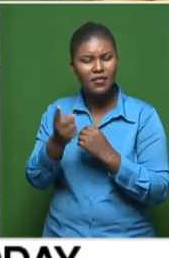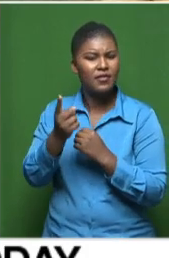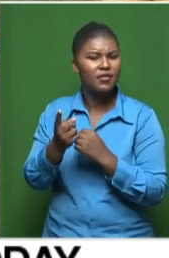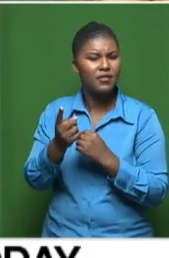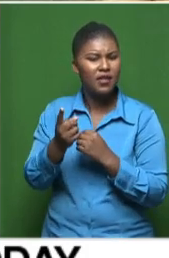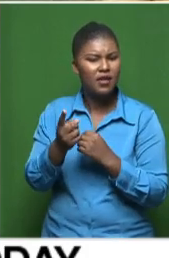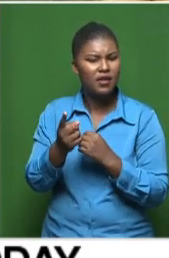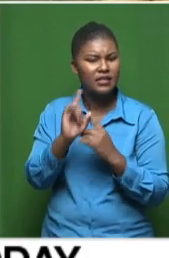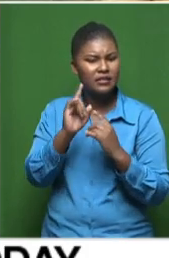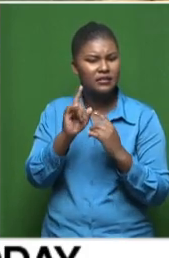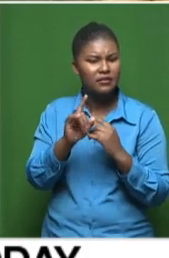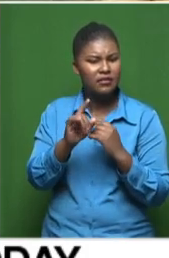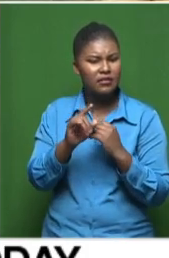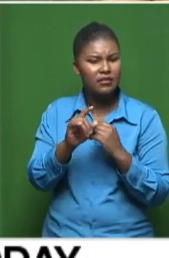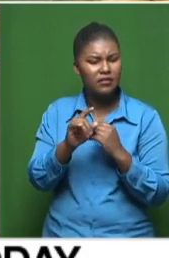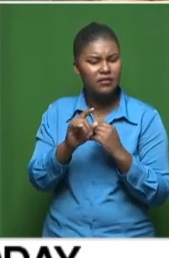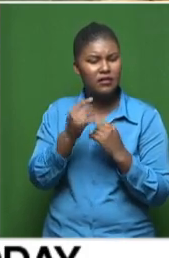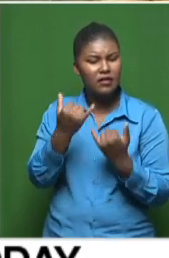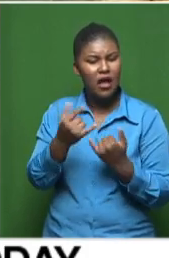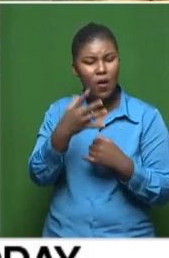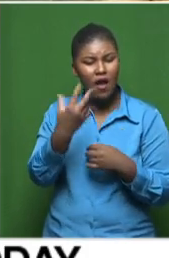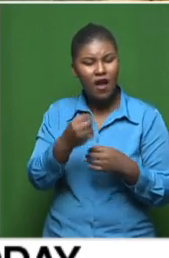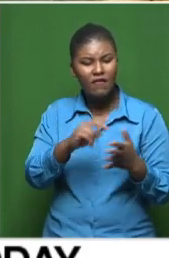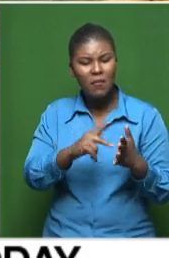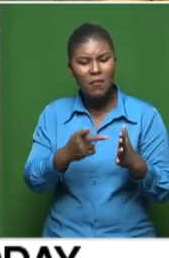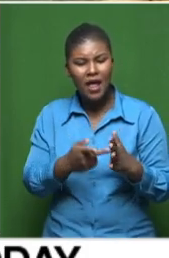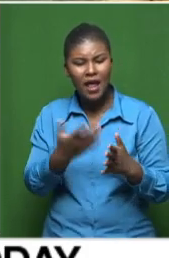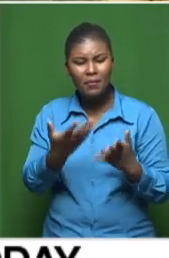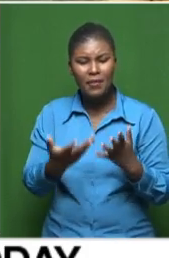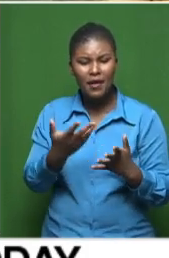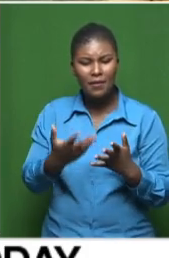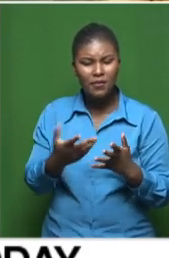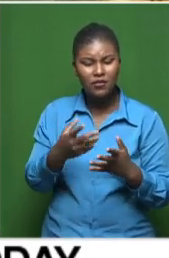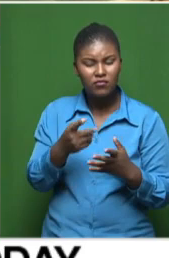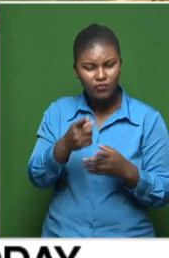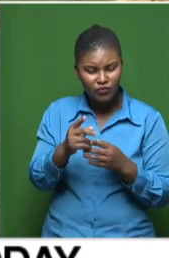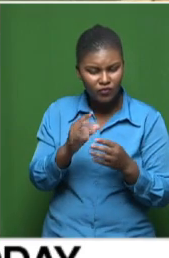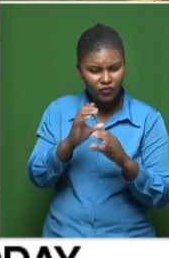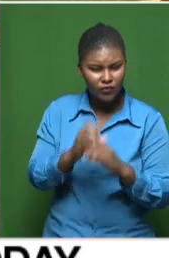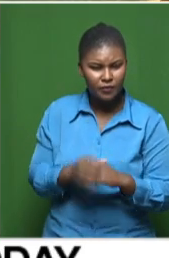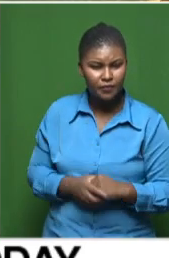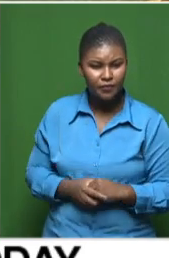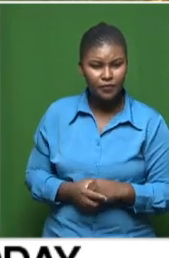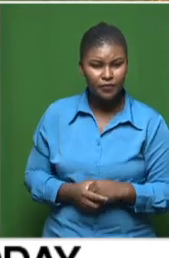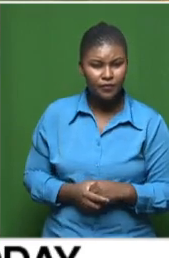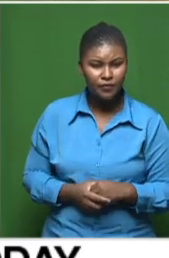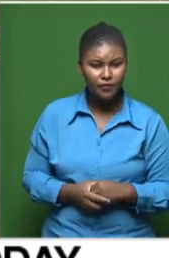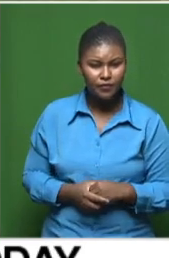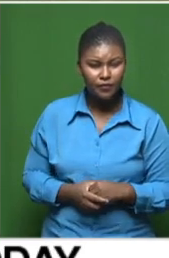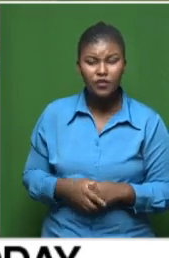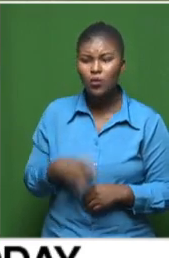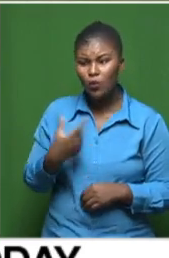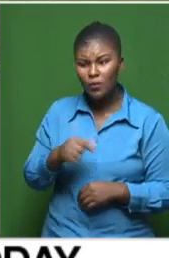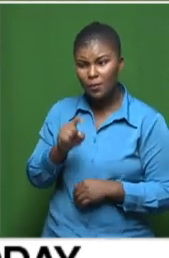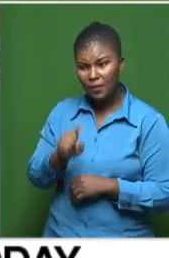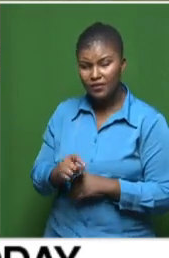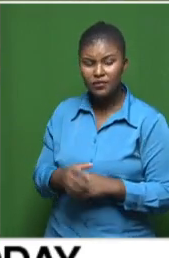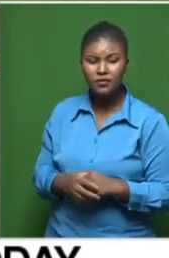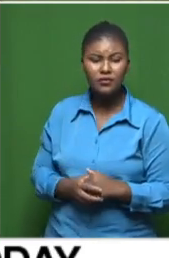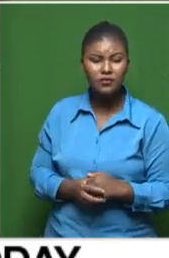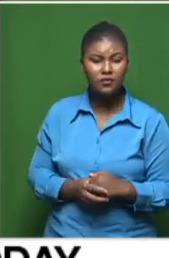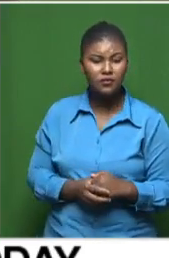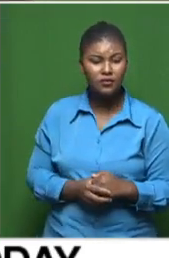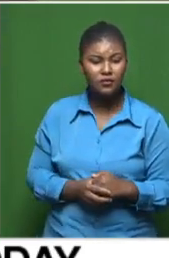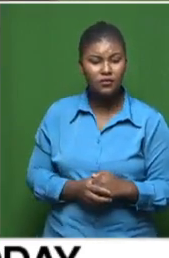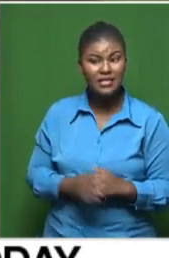Is there a plan to try and accommodate that particular crisis? Yes, we should, actually, because it's a